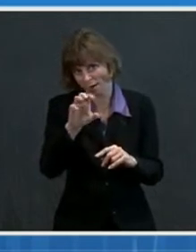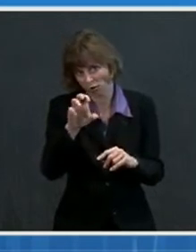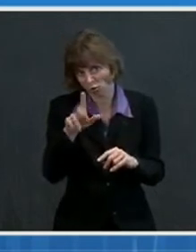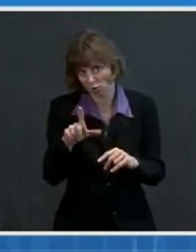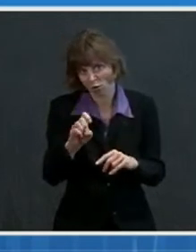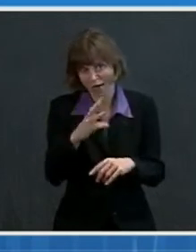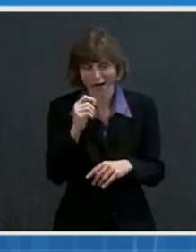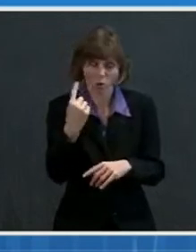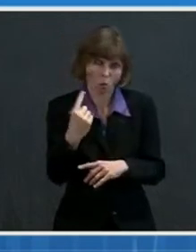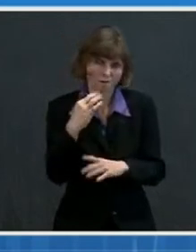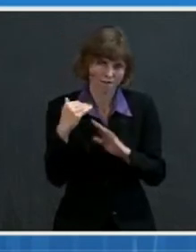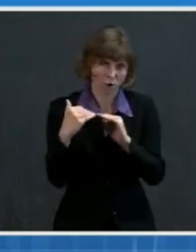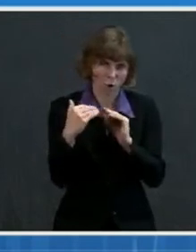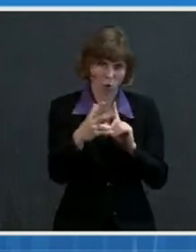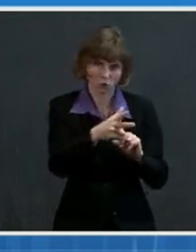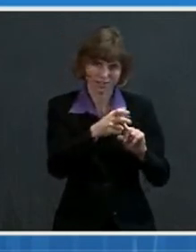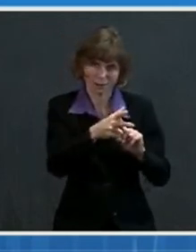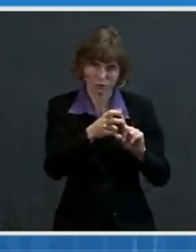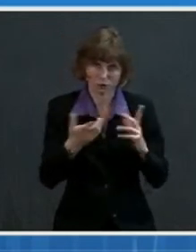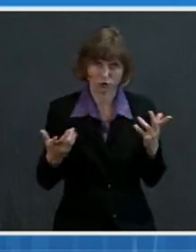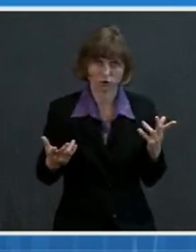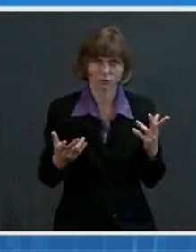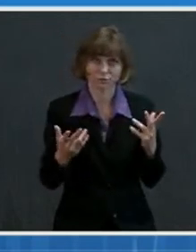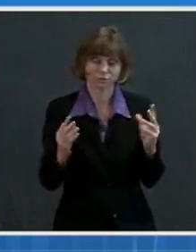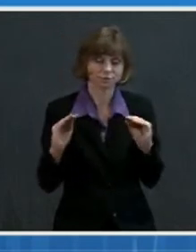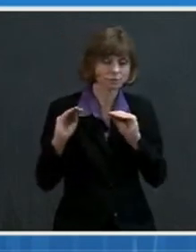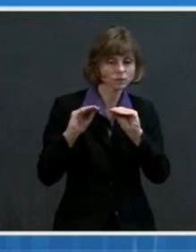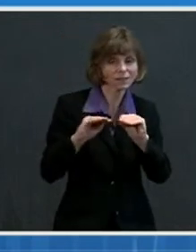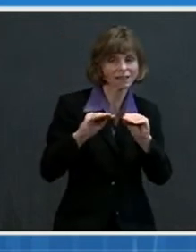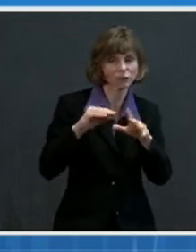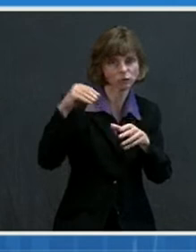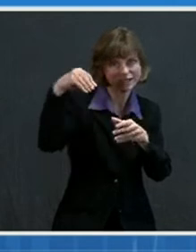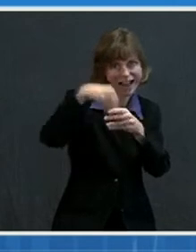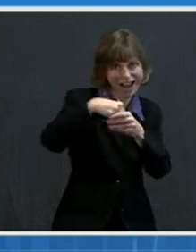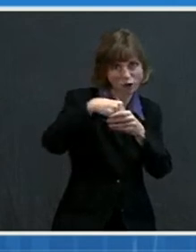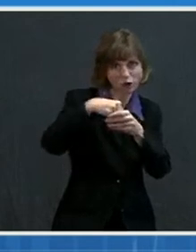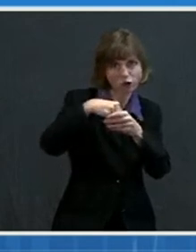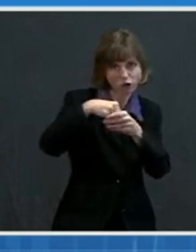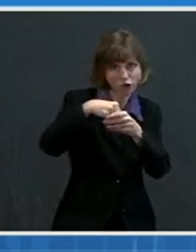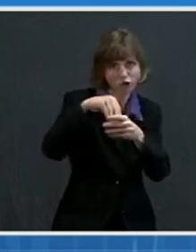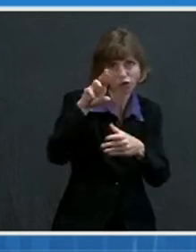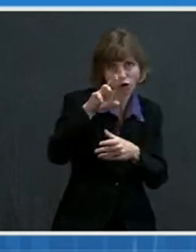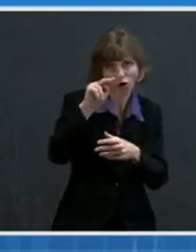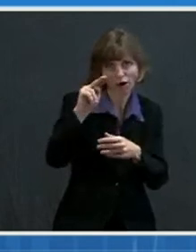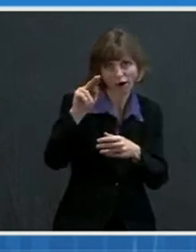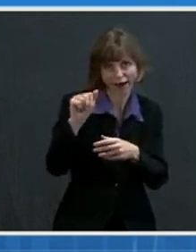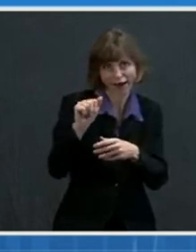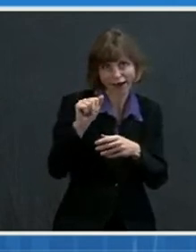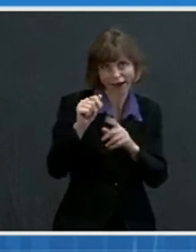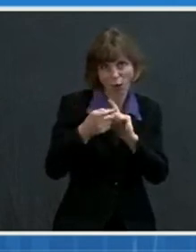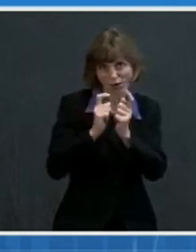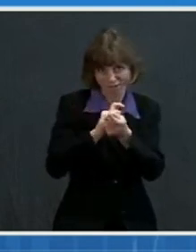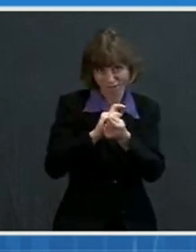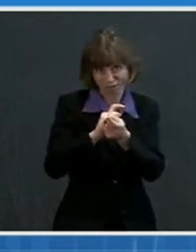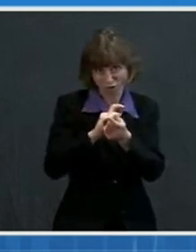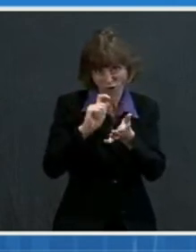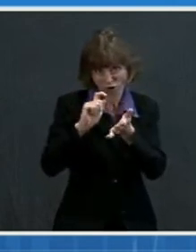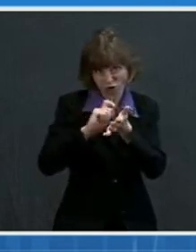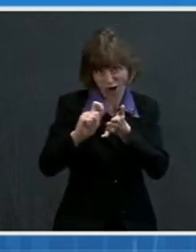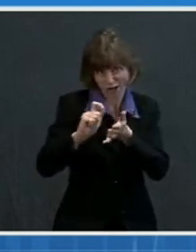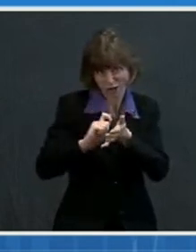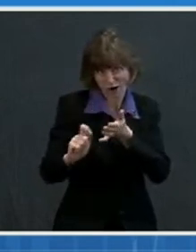co-receptors. It fuses, it enters, the RNA reverse transcribes, it